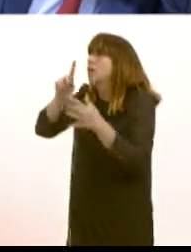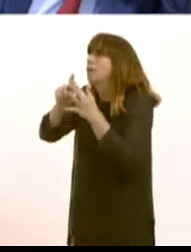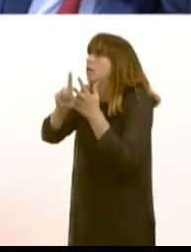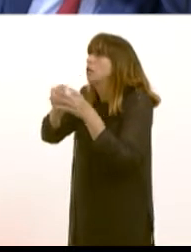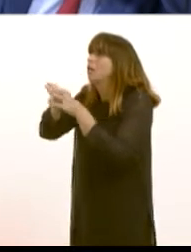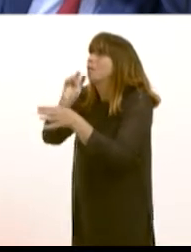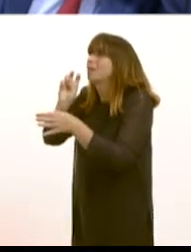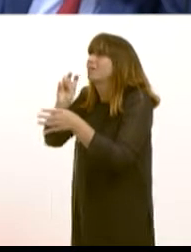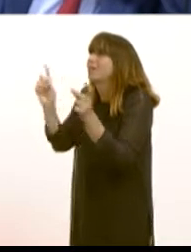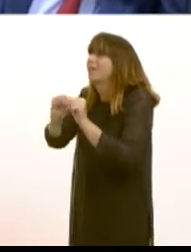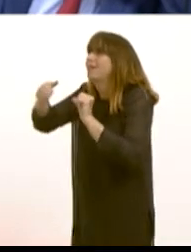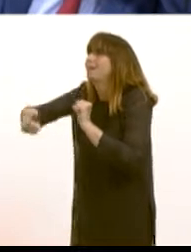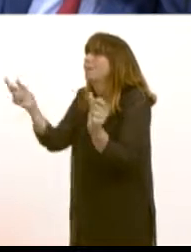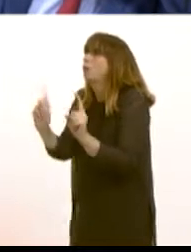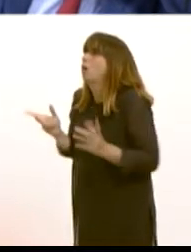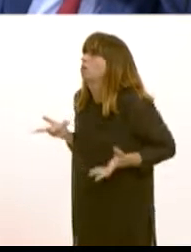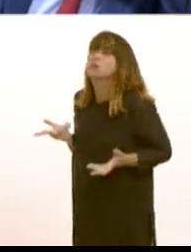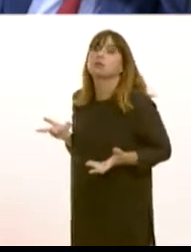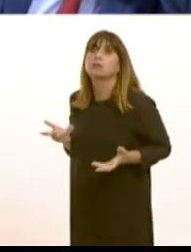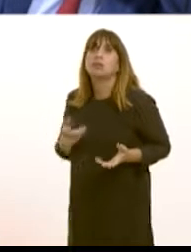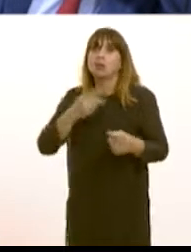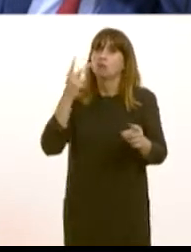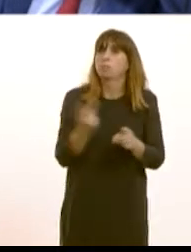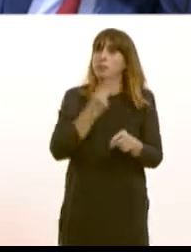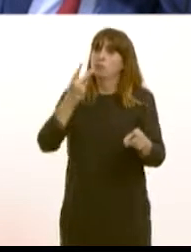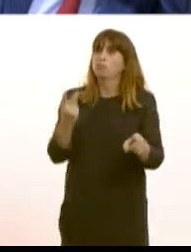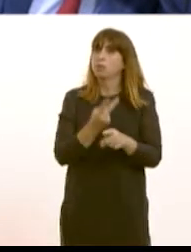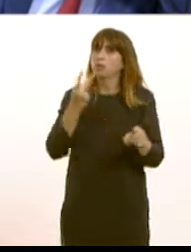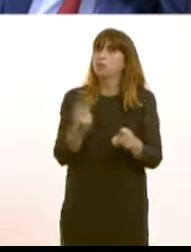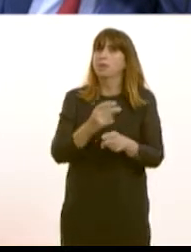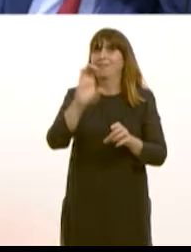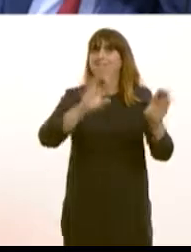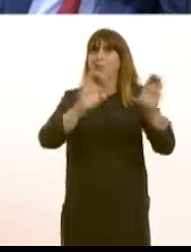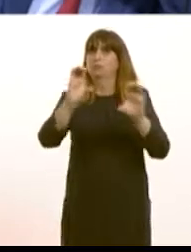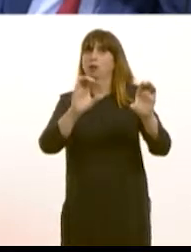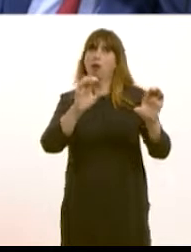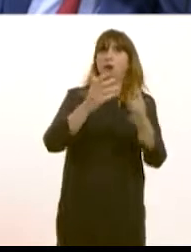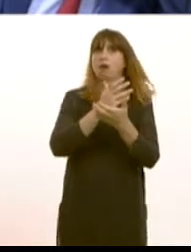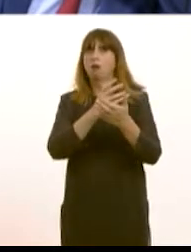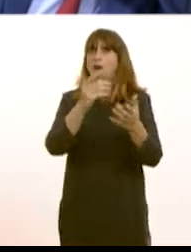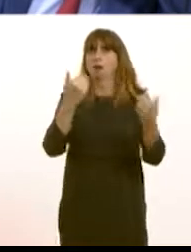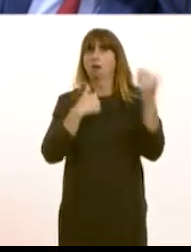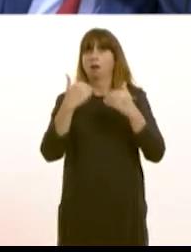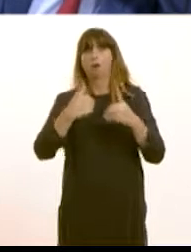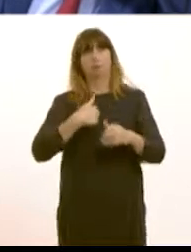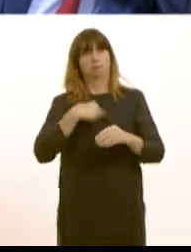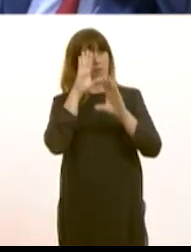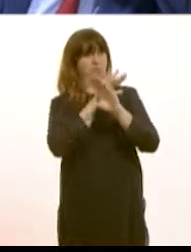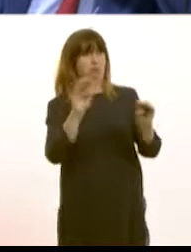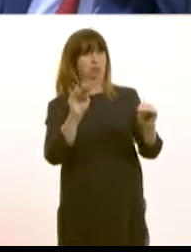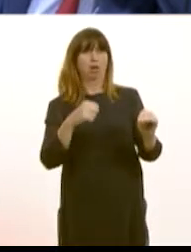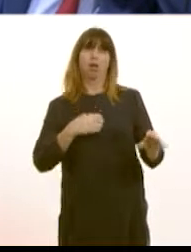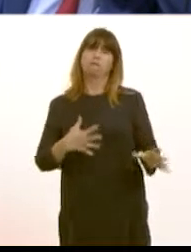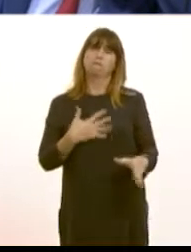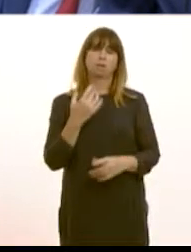every single one of them it was the theme as far as American investors were concerned when I was able to say to them that my view was it was